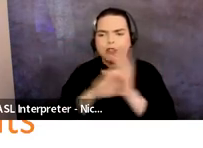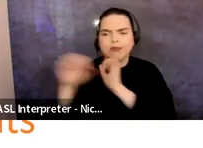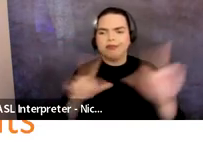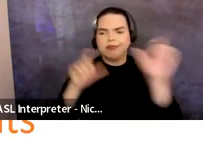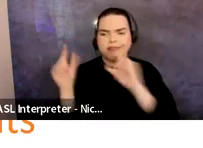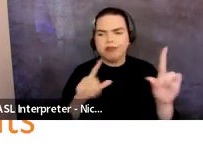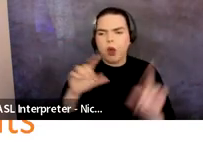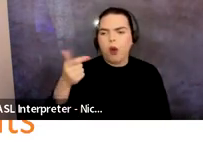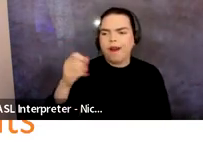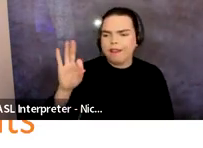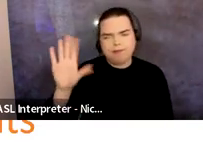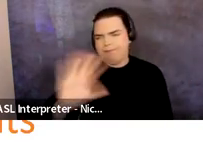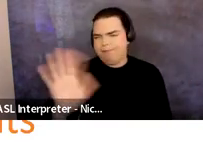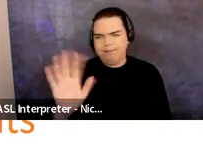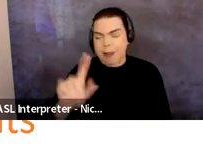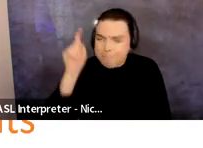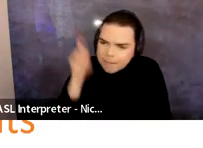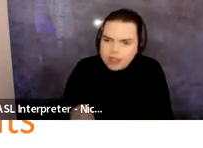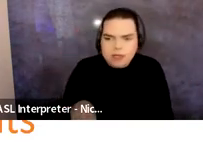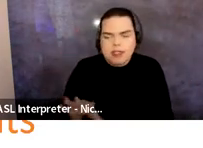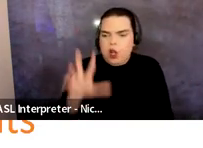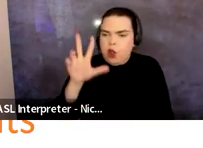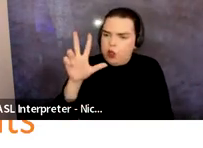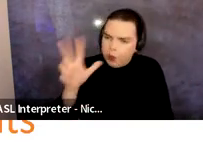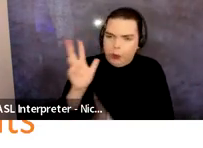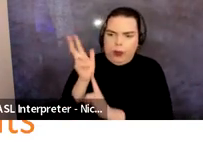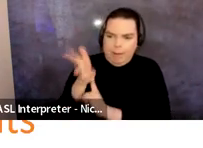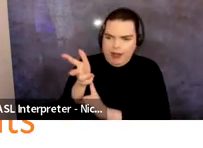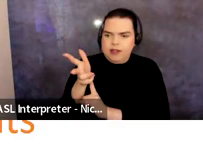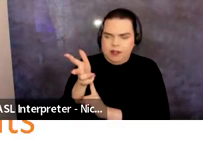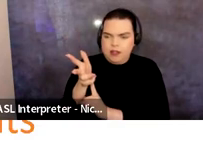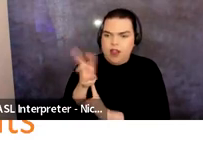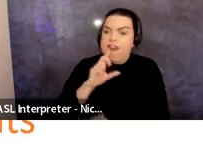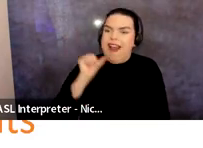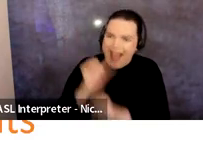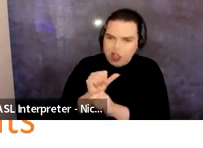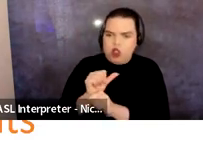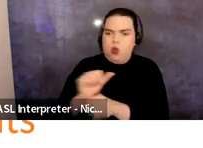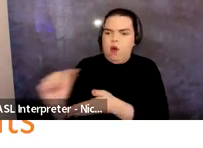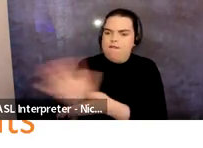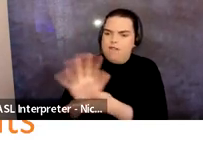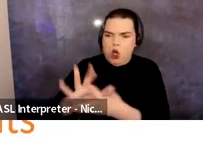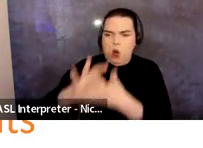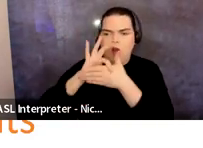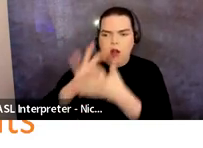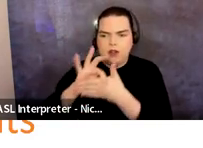gifs. It does need to be three total minutes of actual video content.